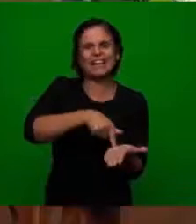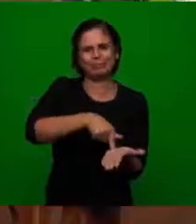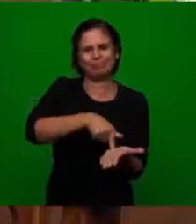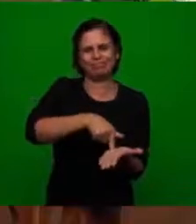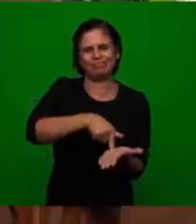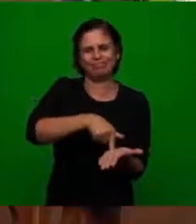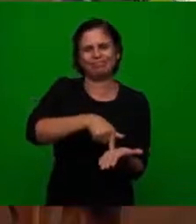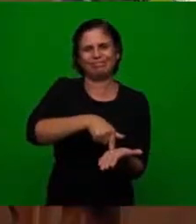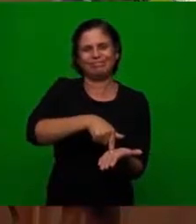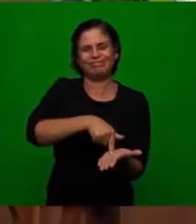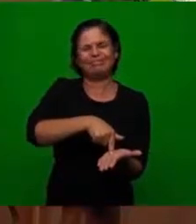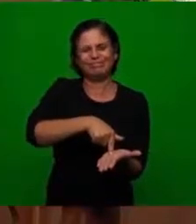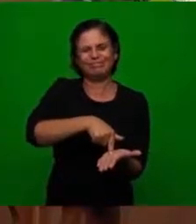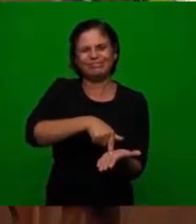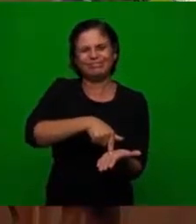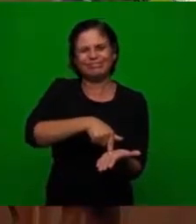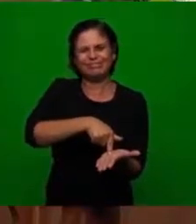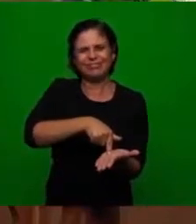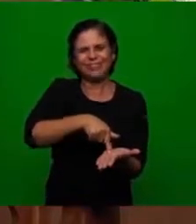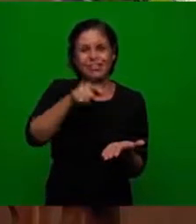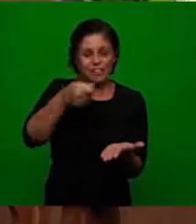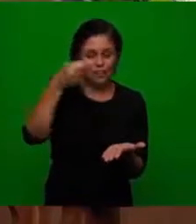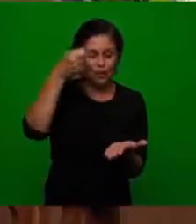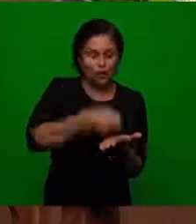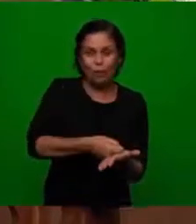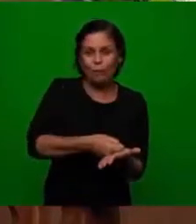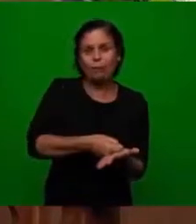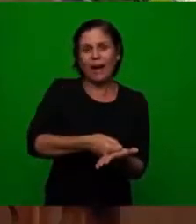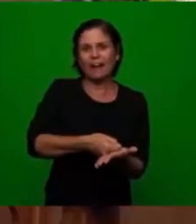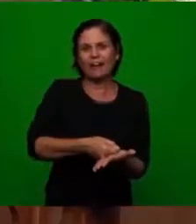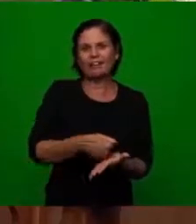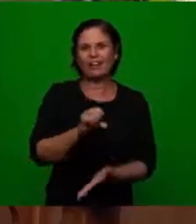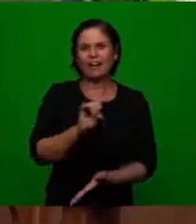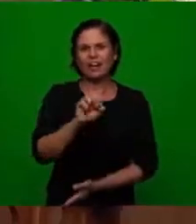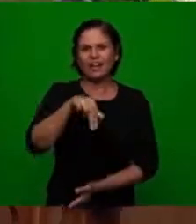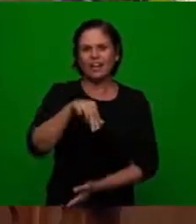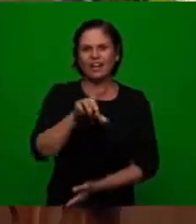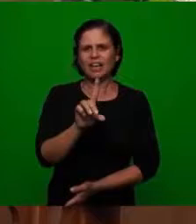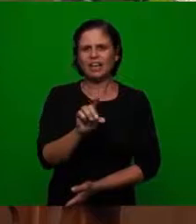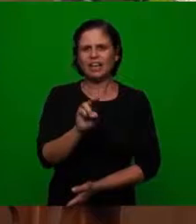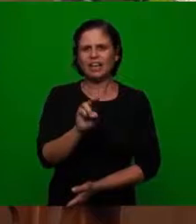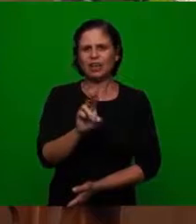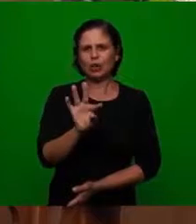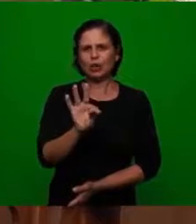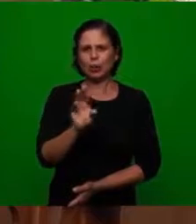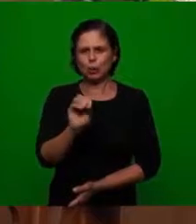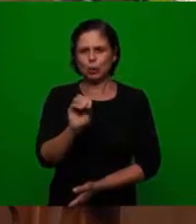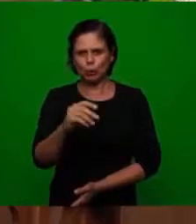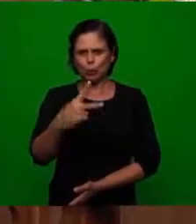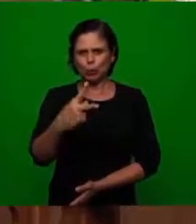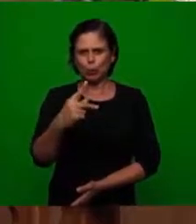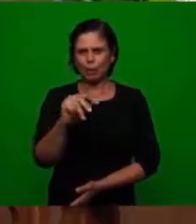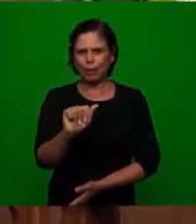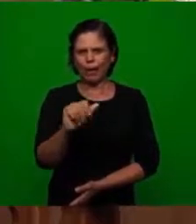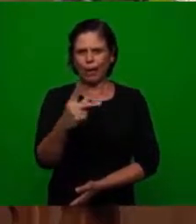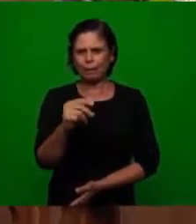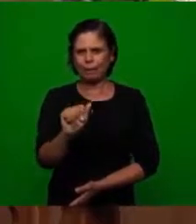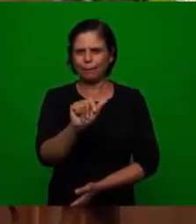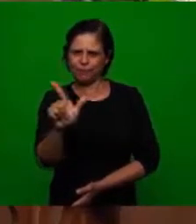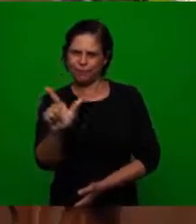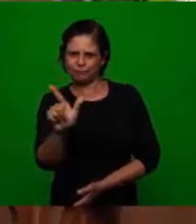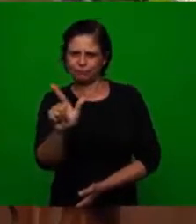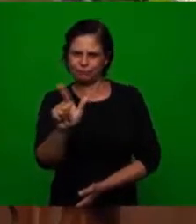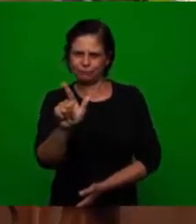specific type of indulgence you would you indulgence from the pope and was already signed